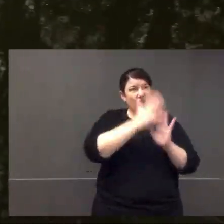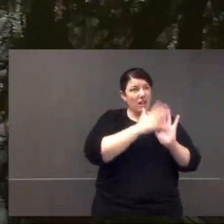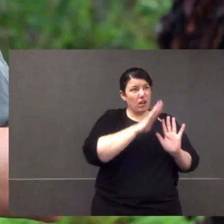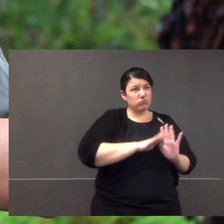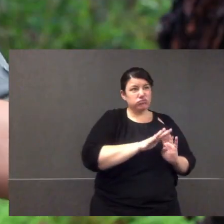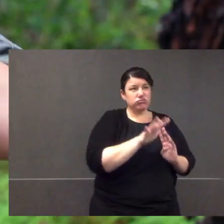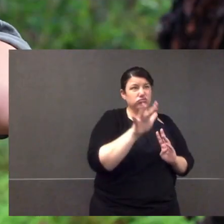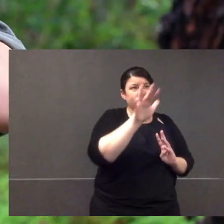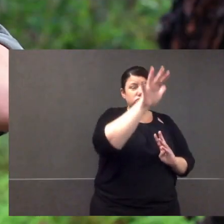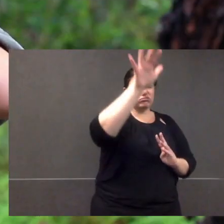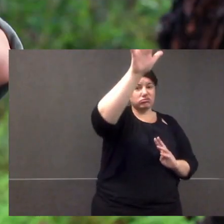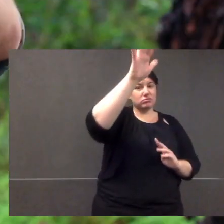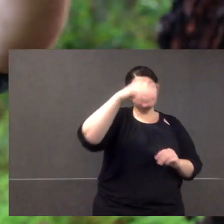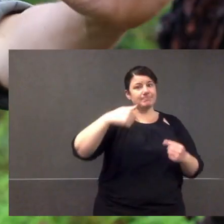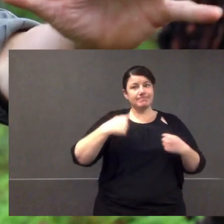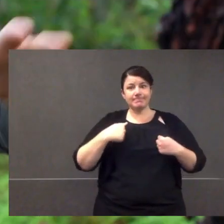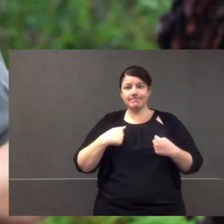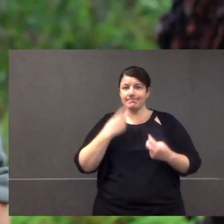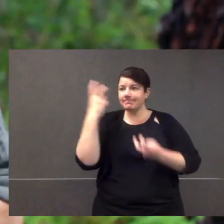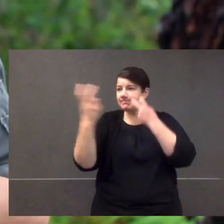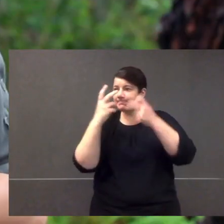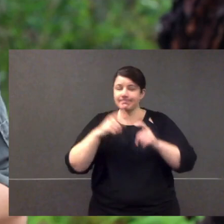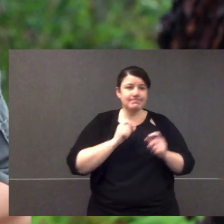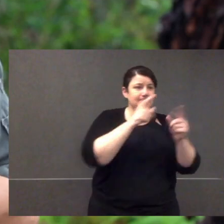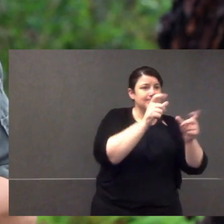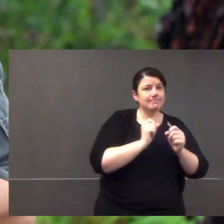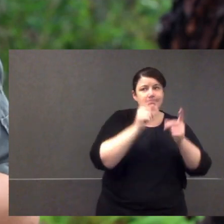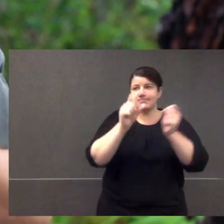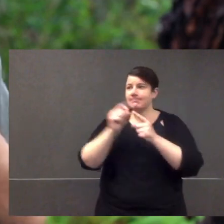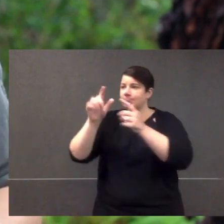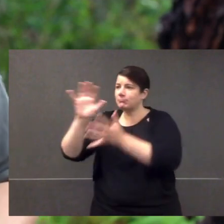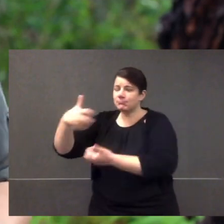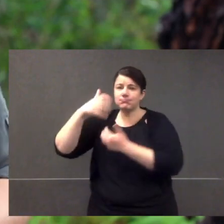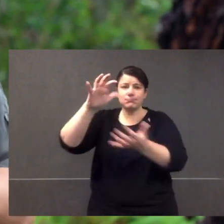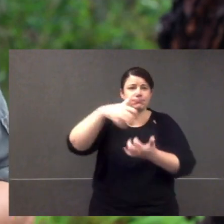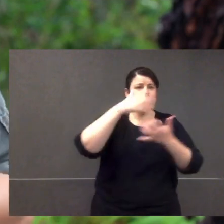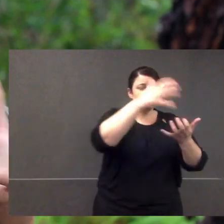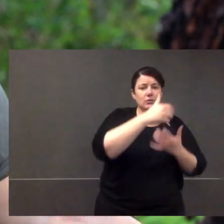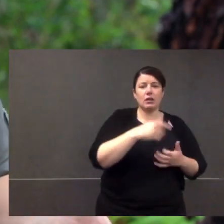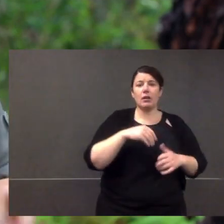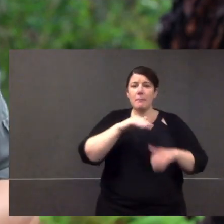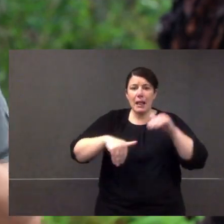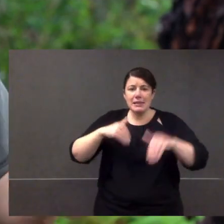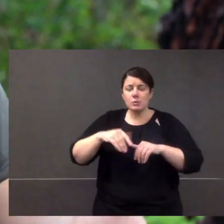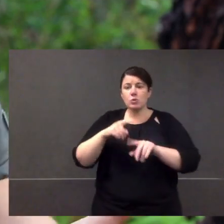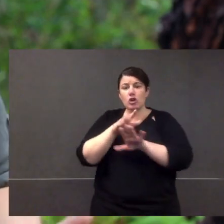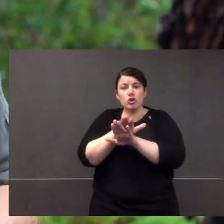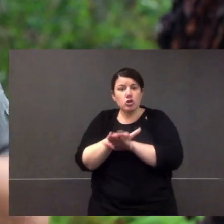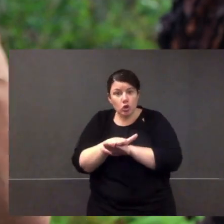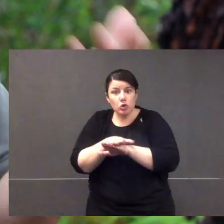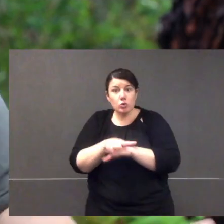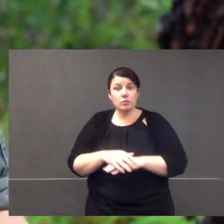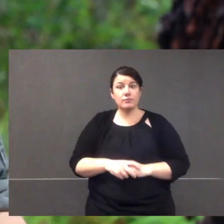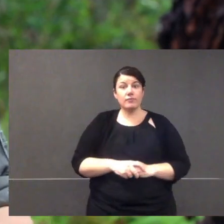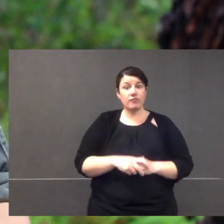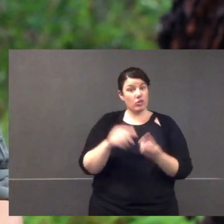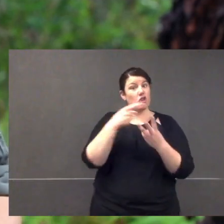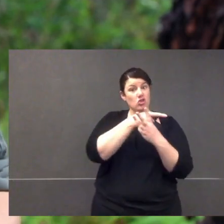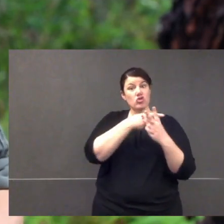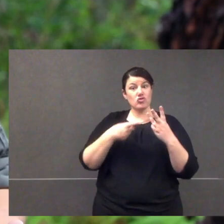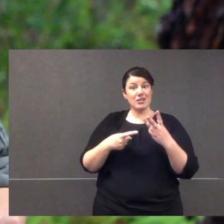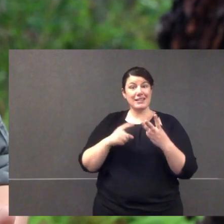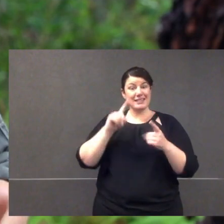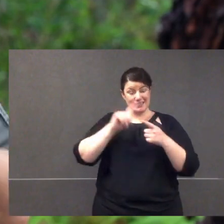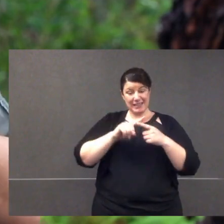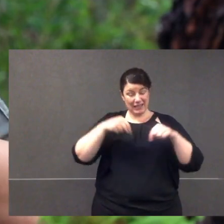and the big bushfires that ravaged platypus habitat. I spent lots and lots of days and weeks out rescuing platypus and